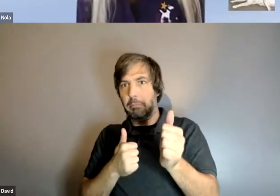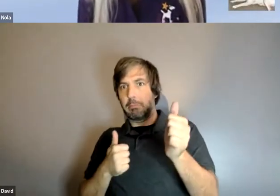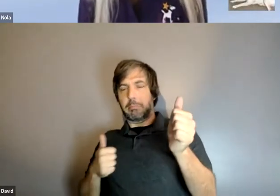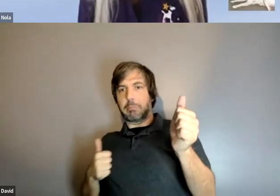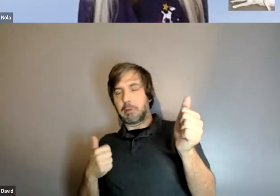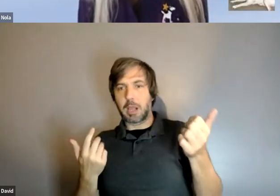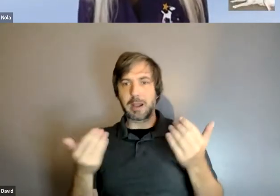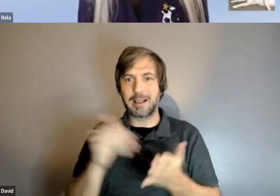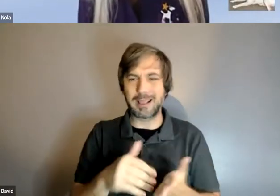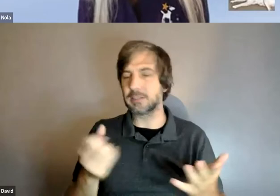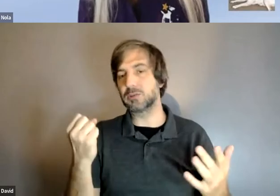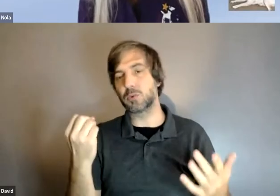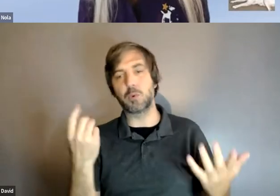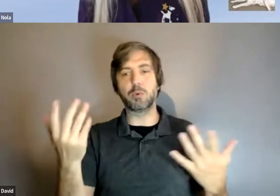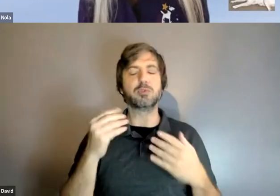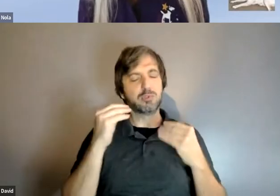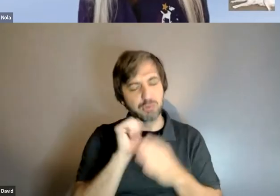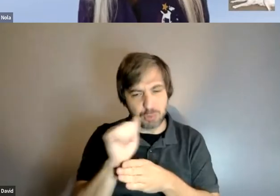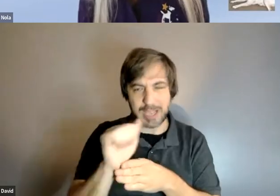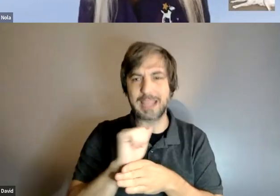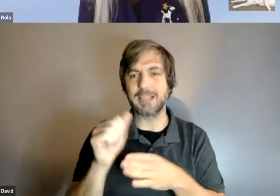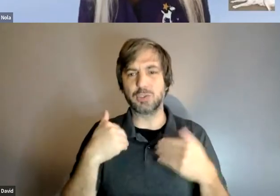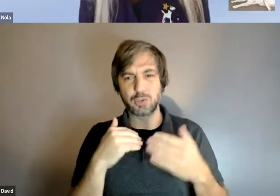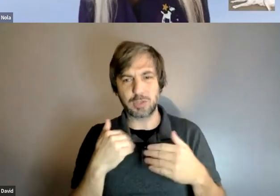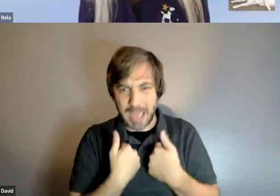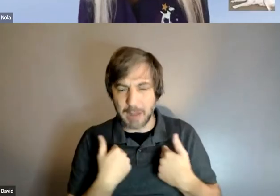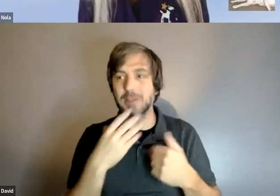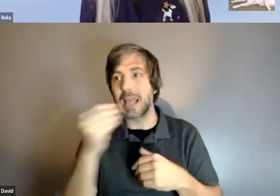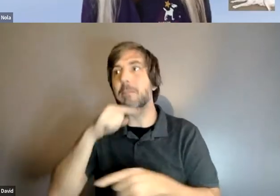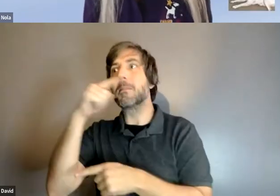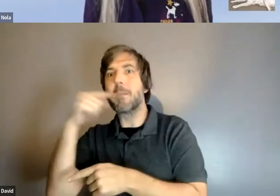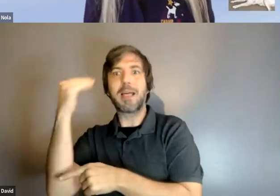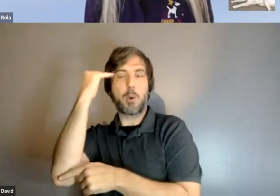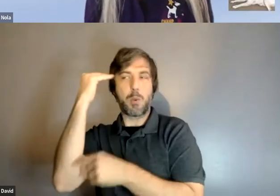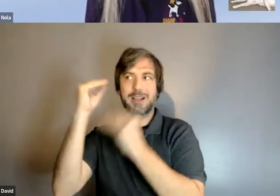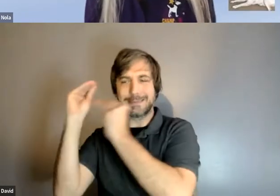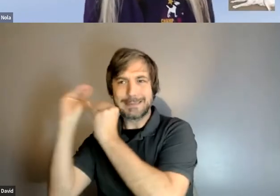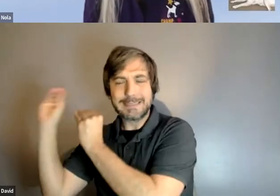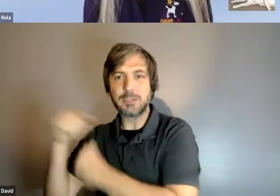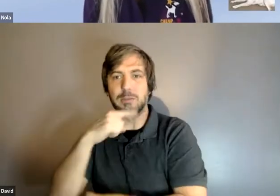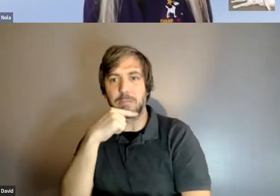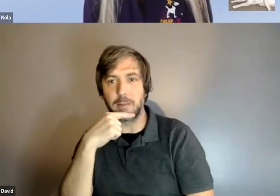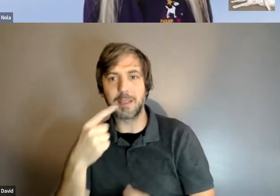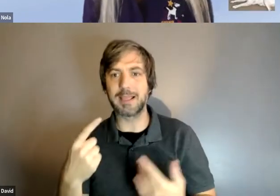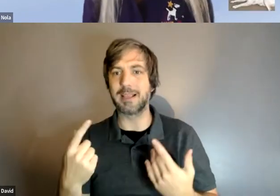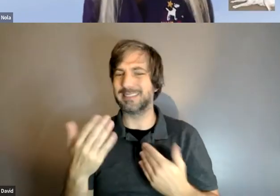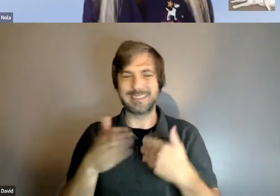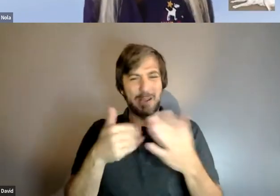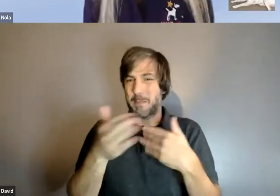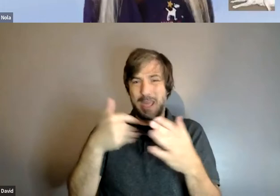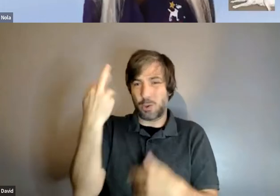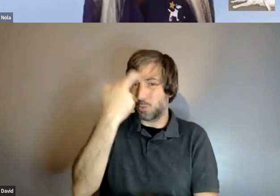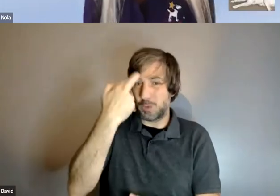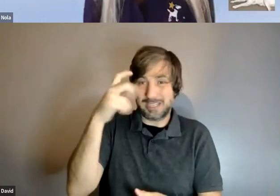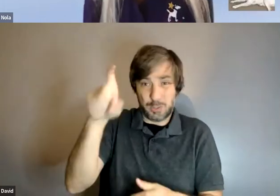animals uh and public awareness because regardless of why you need a service dog it's important